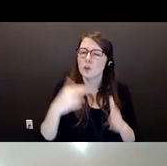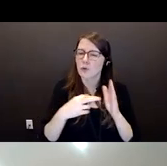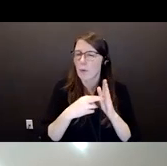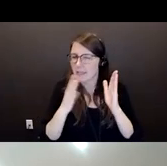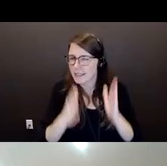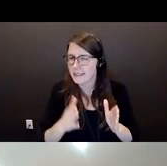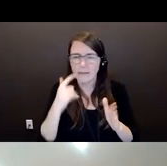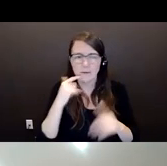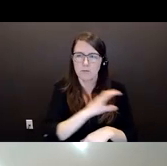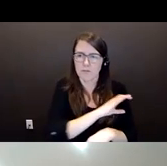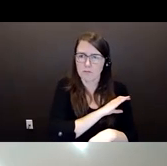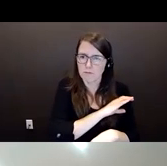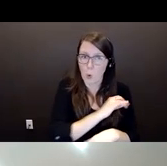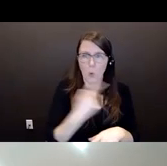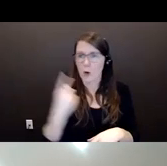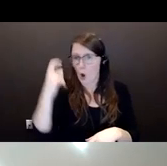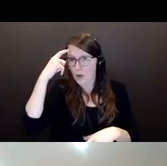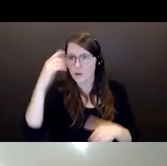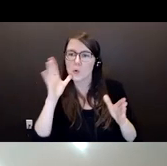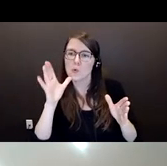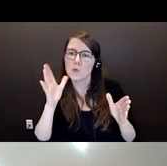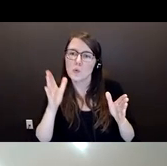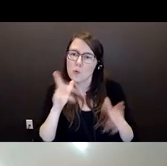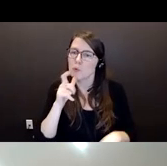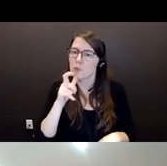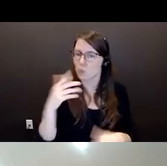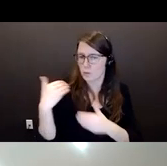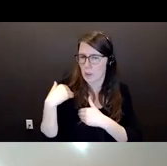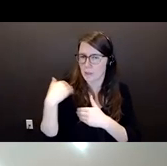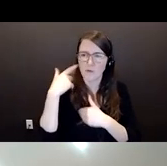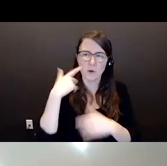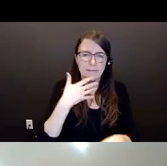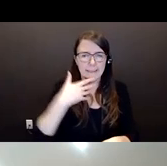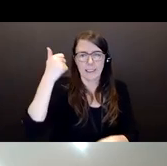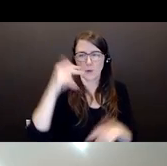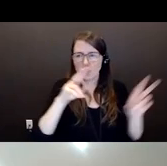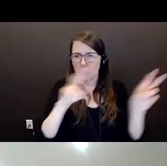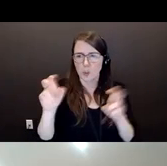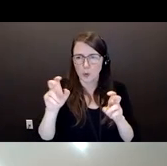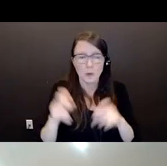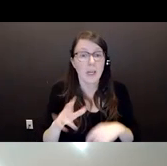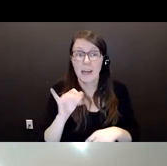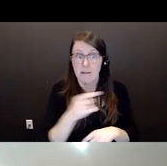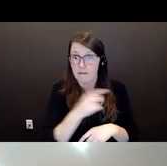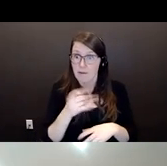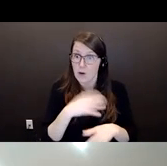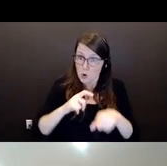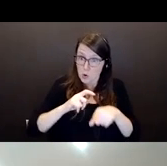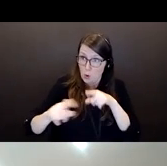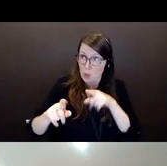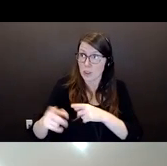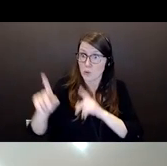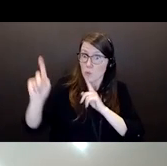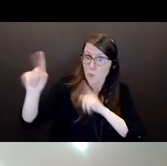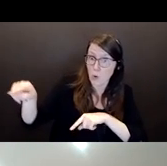an officer that deals with seniors issues. So I would encourage you, if you're calling to report a situation, ask if they have a